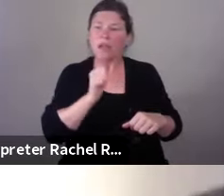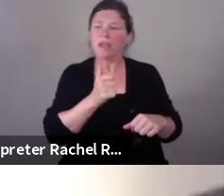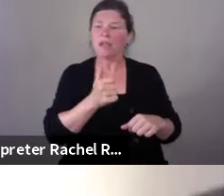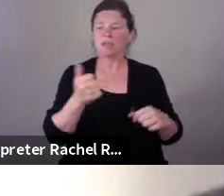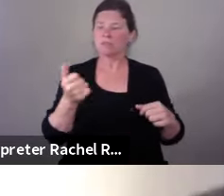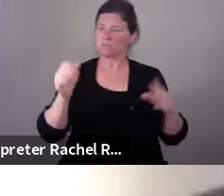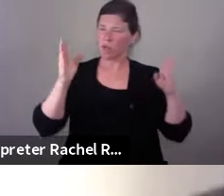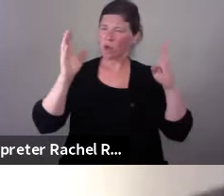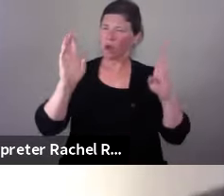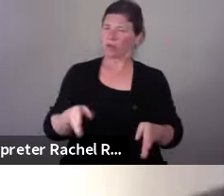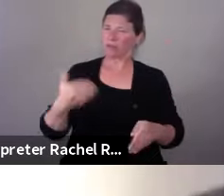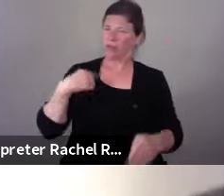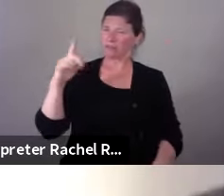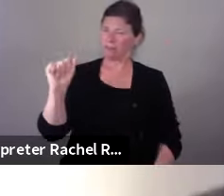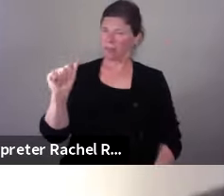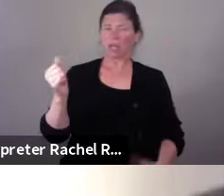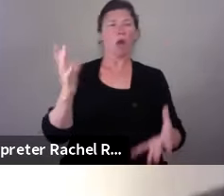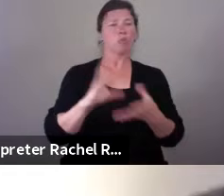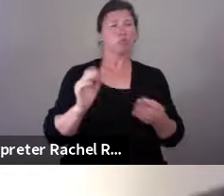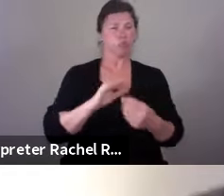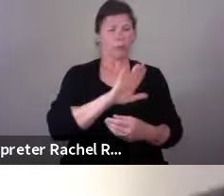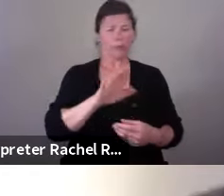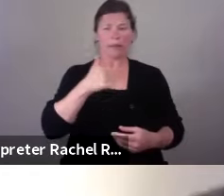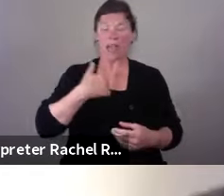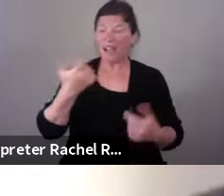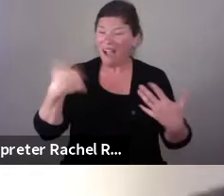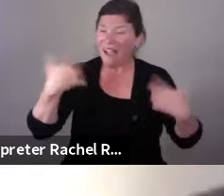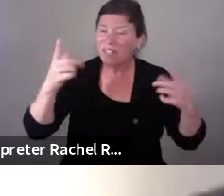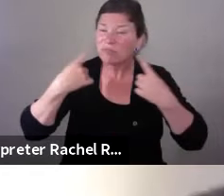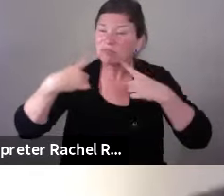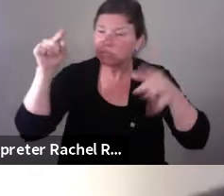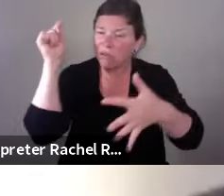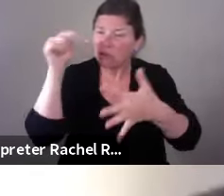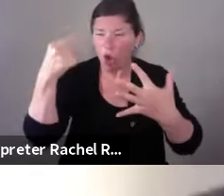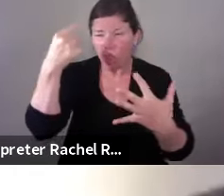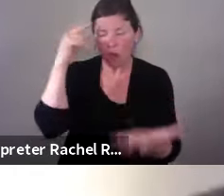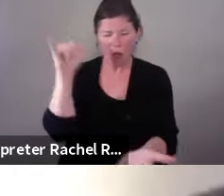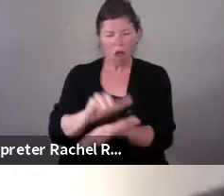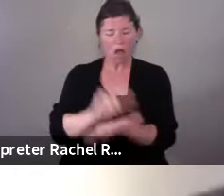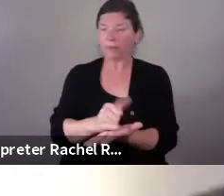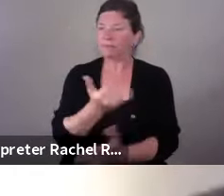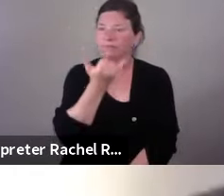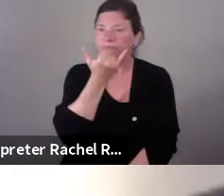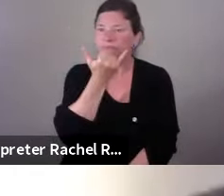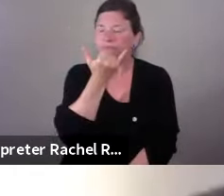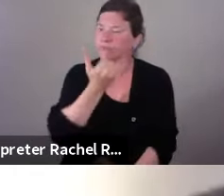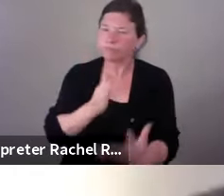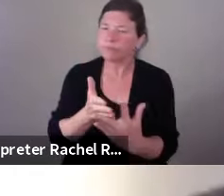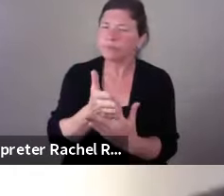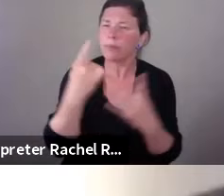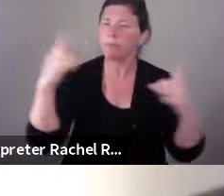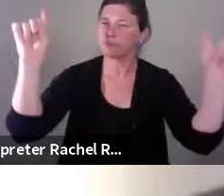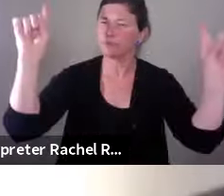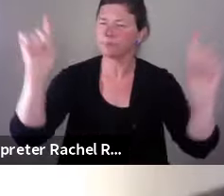I've done things that I didn't even think were possible for me. And I've found ways to accomplish things